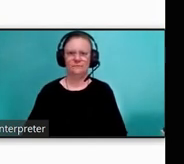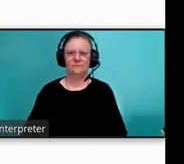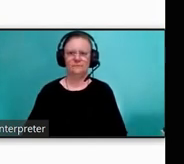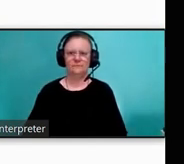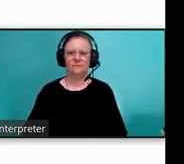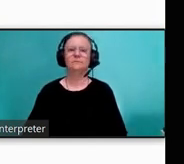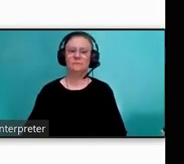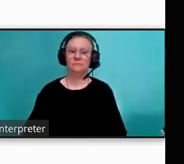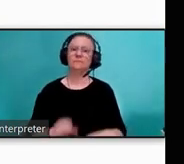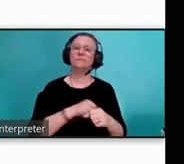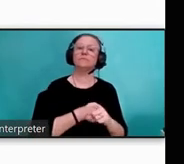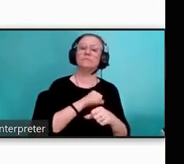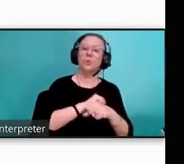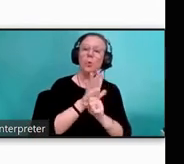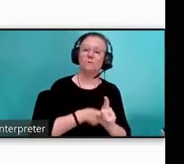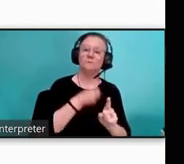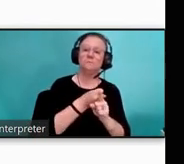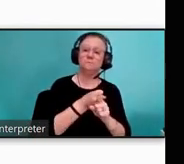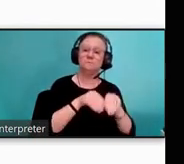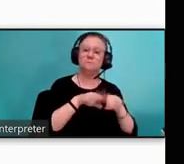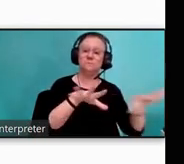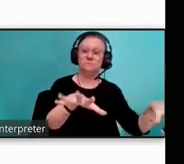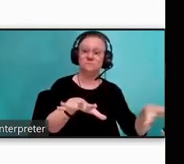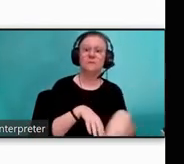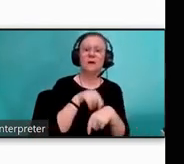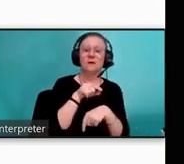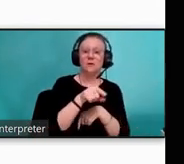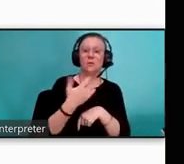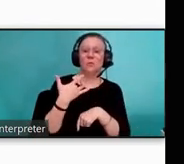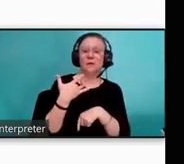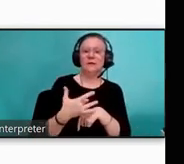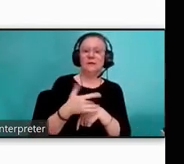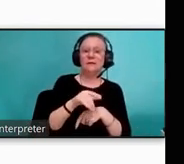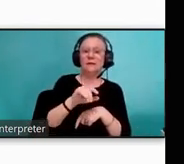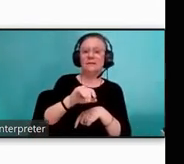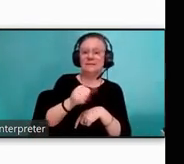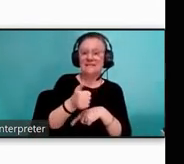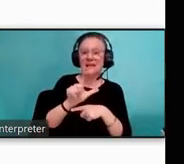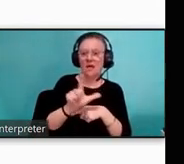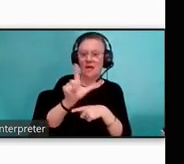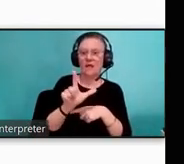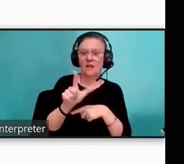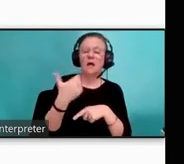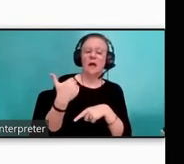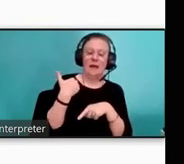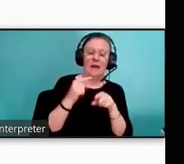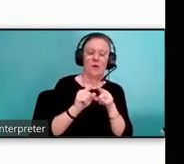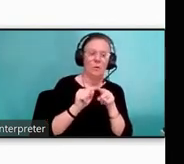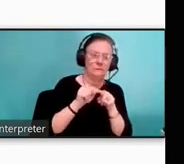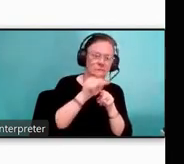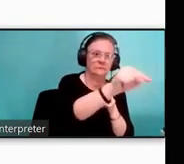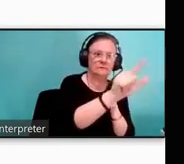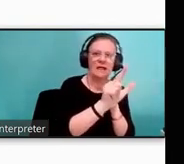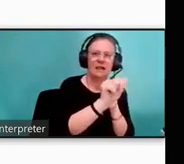Prior to COVID-19, on a weekday, the 10L provided one outbound trip and one inbound trip from downtown to Lyme City